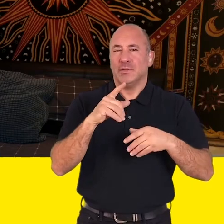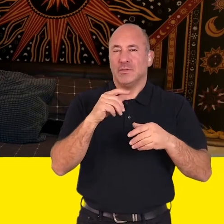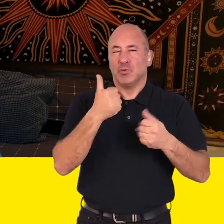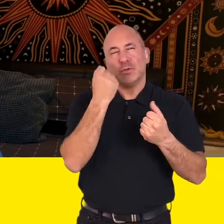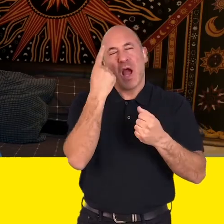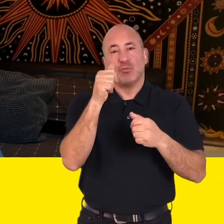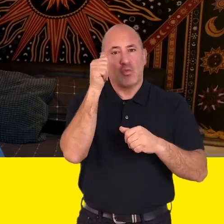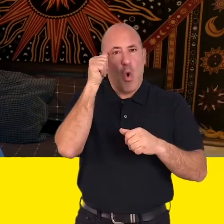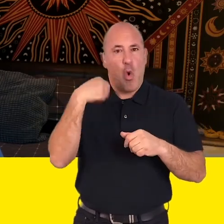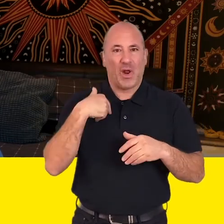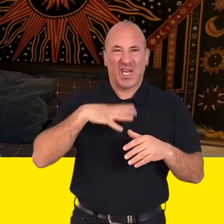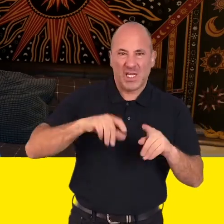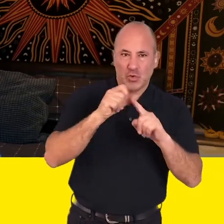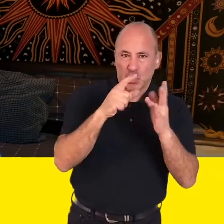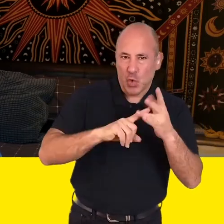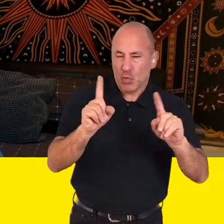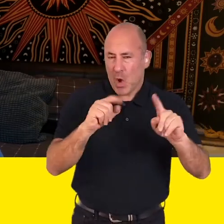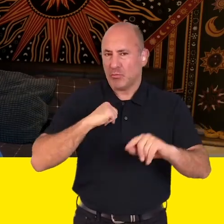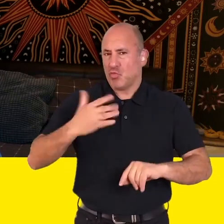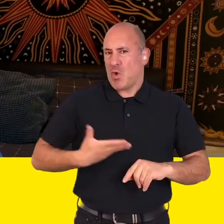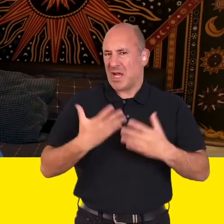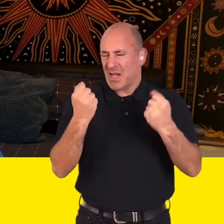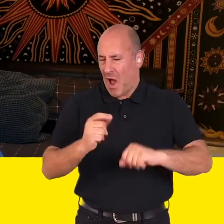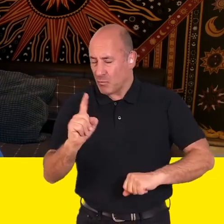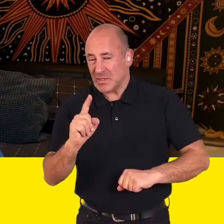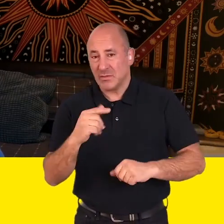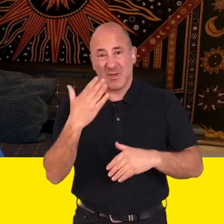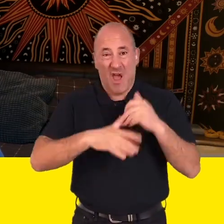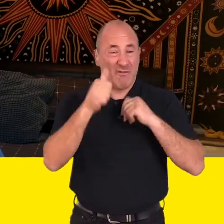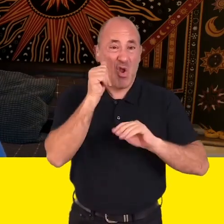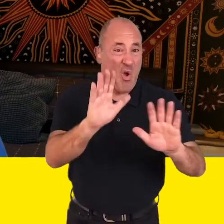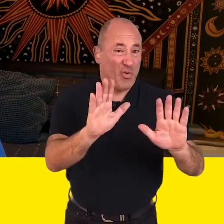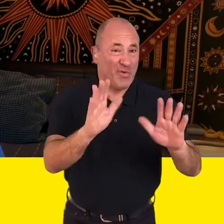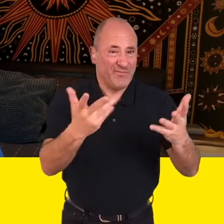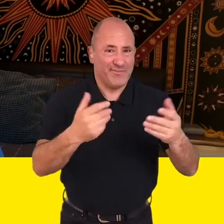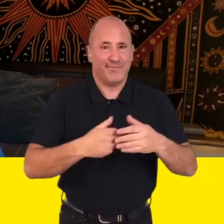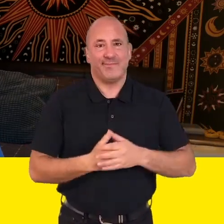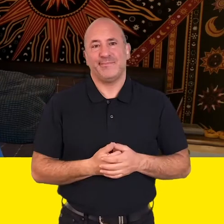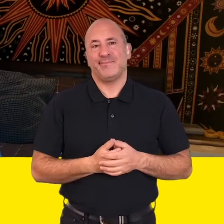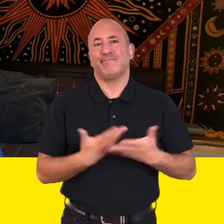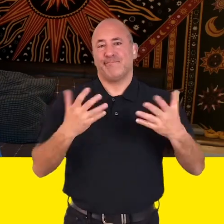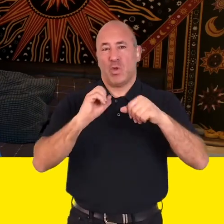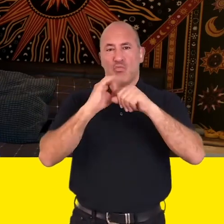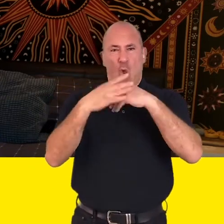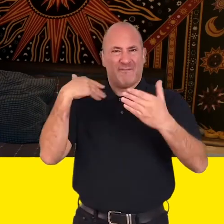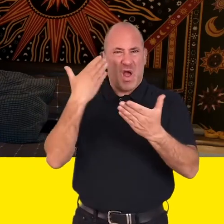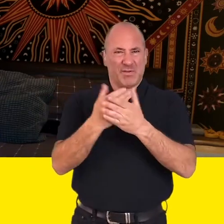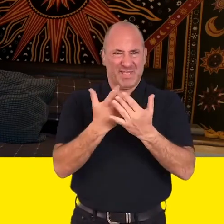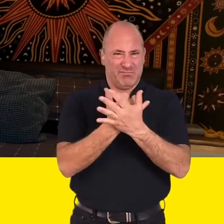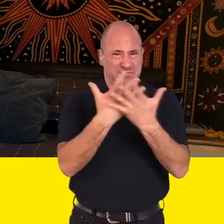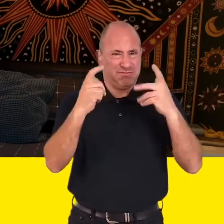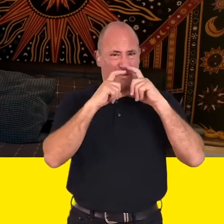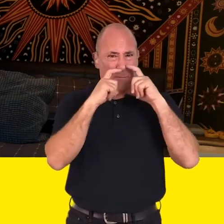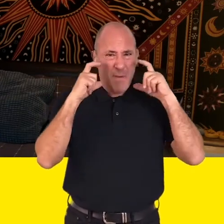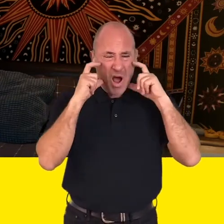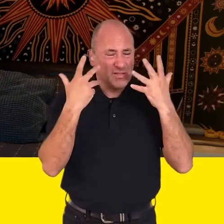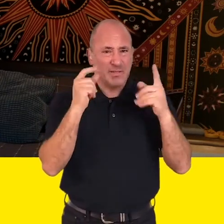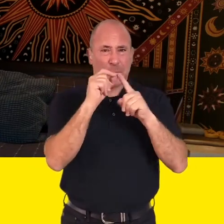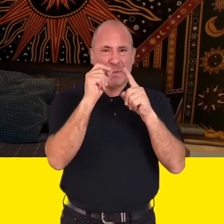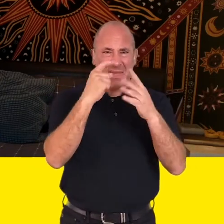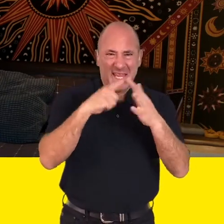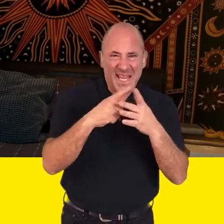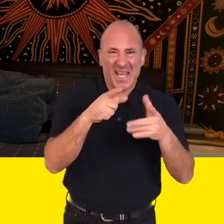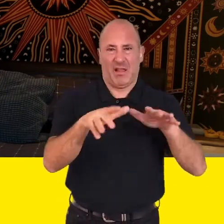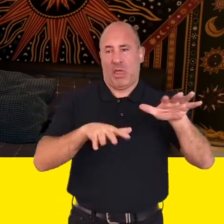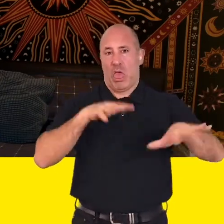deafness but it's a good idea to know what to do and to know what your rights are in case it should happen. With the pandemic meaning lots of people are wearing masks